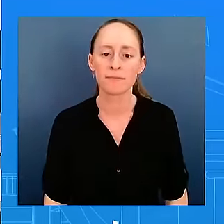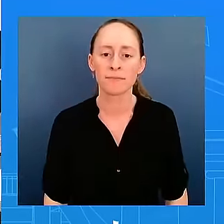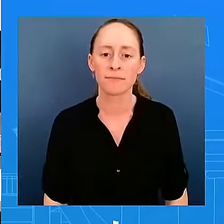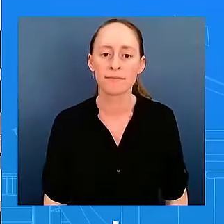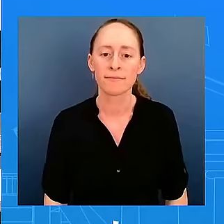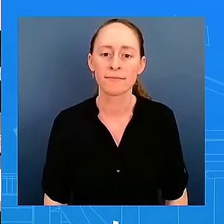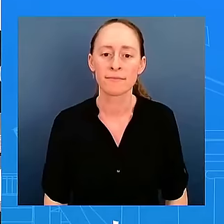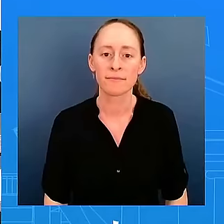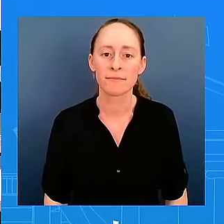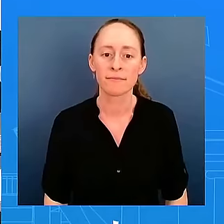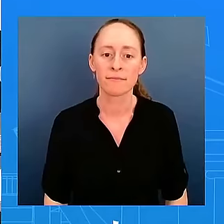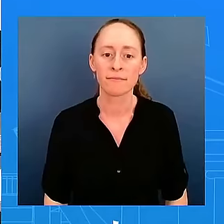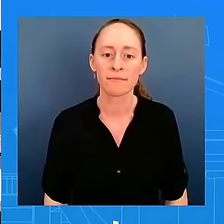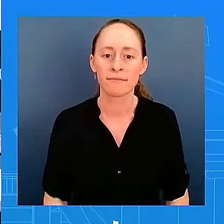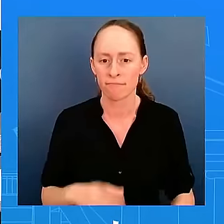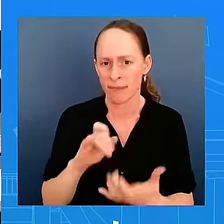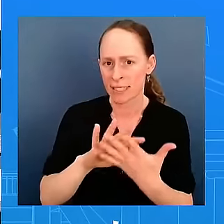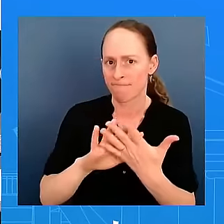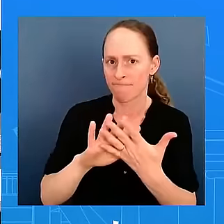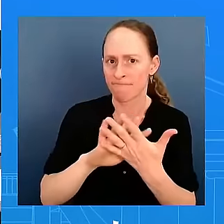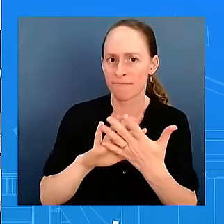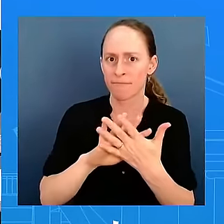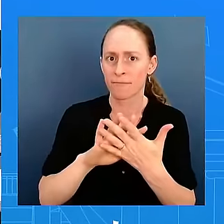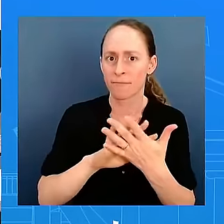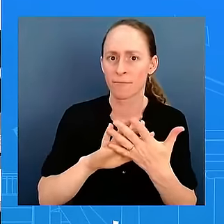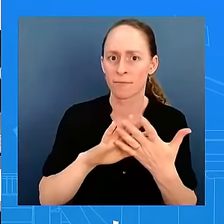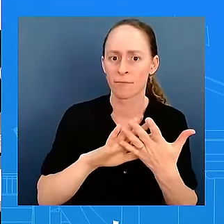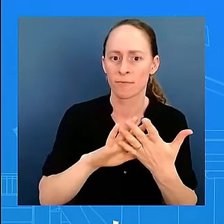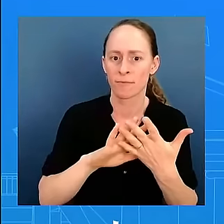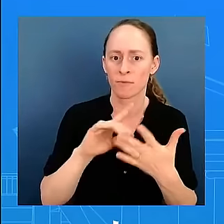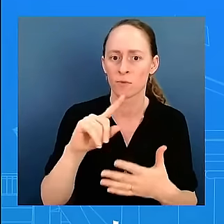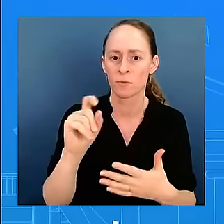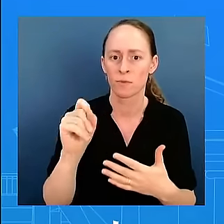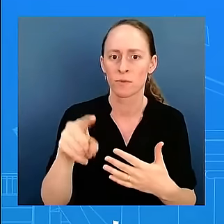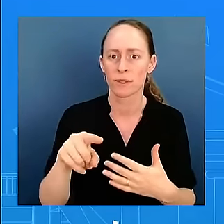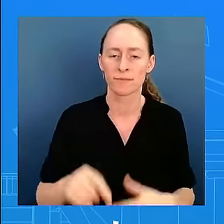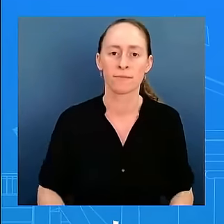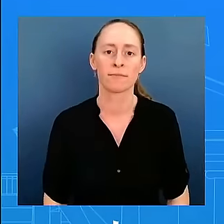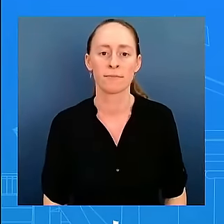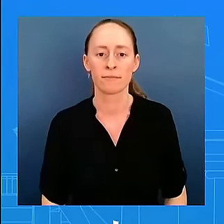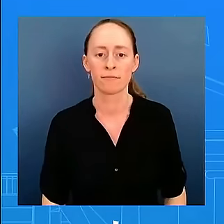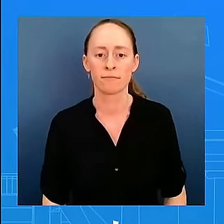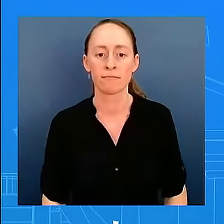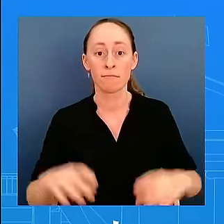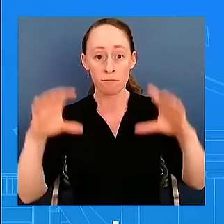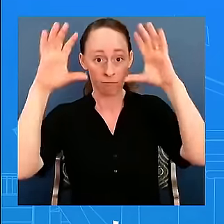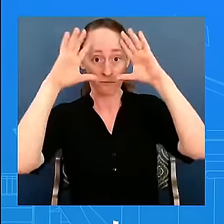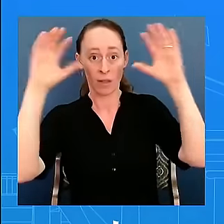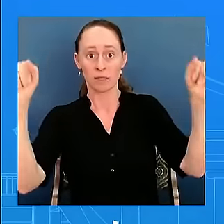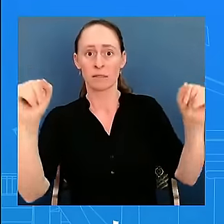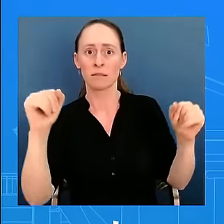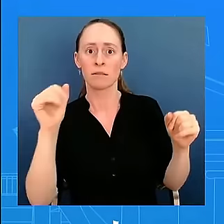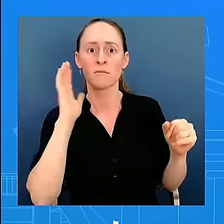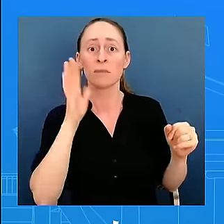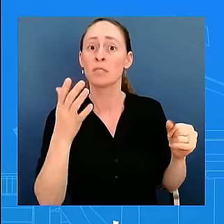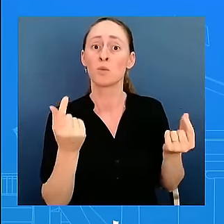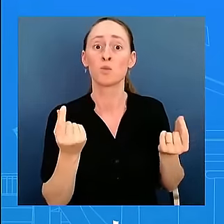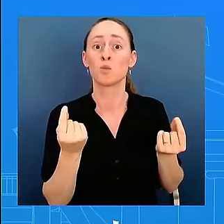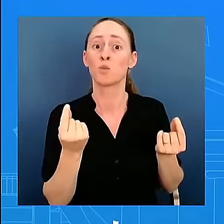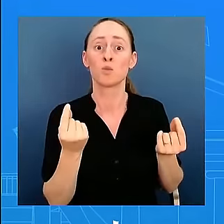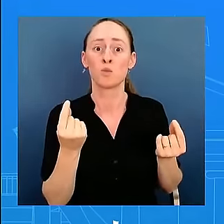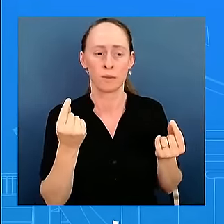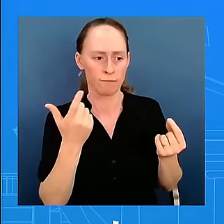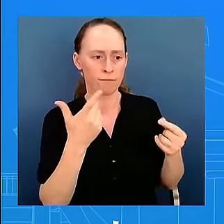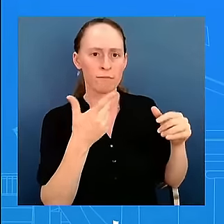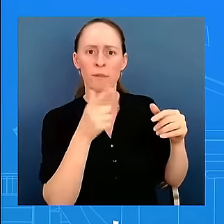President and the Prime Minister want to bring to those families? What are they going to say? I won't speak for the Prime Minister, but the President intends to tell them